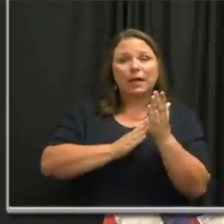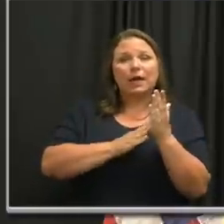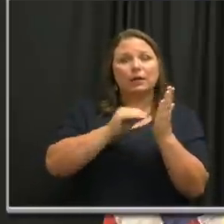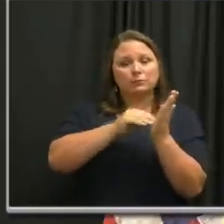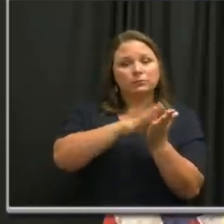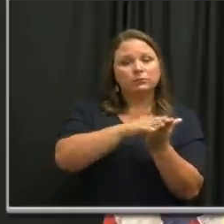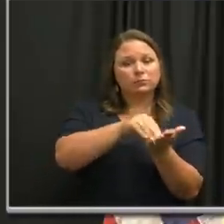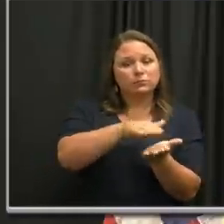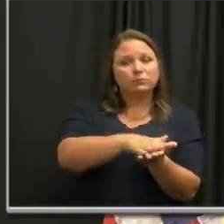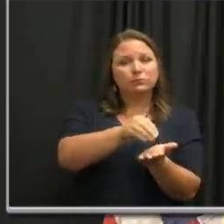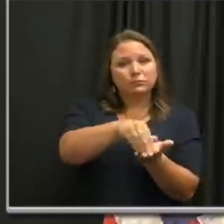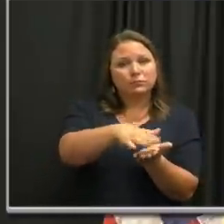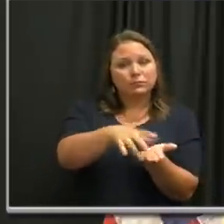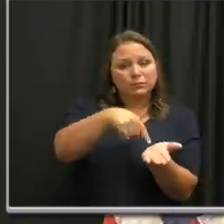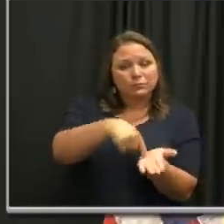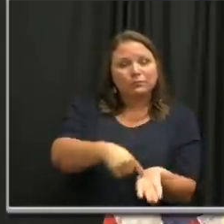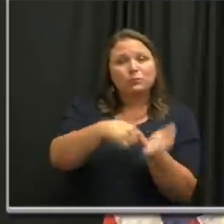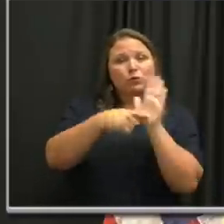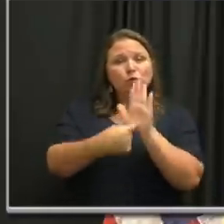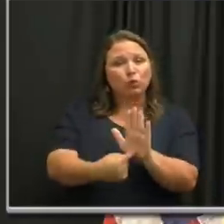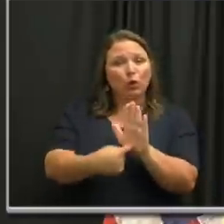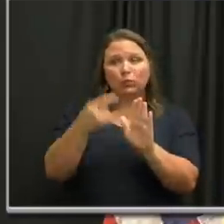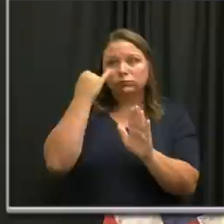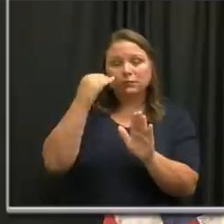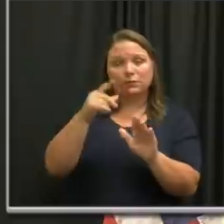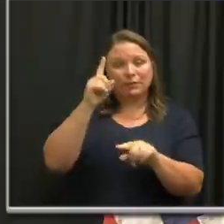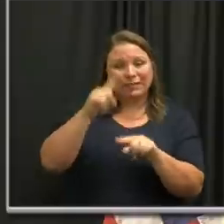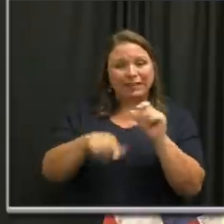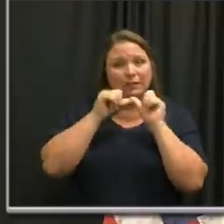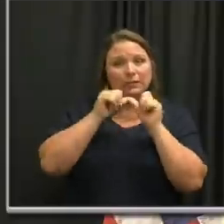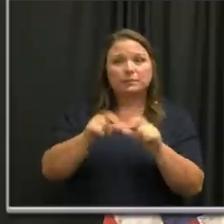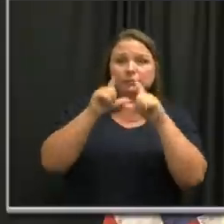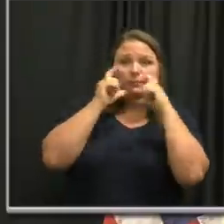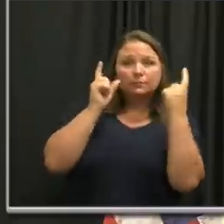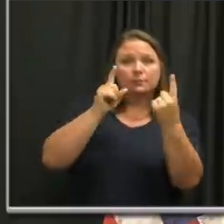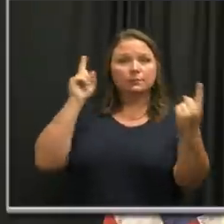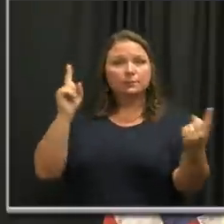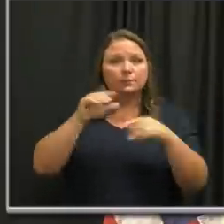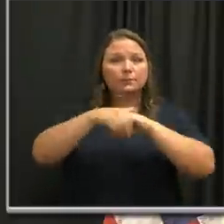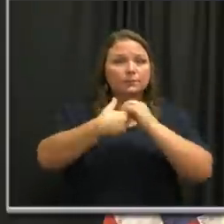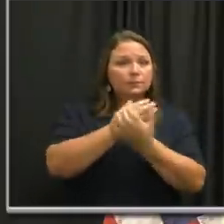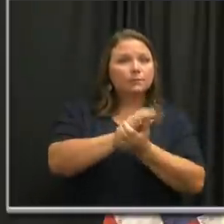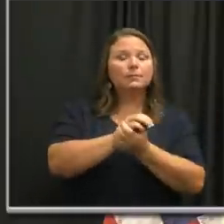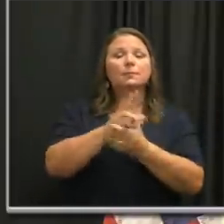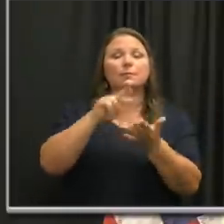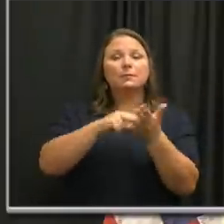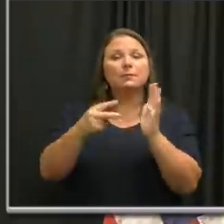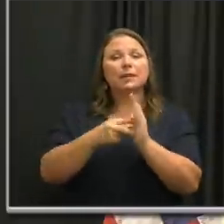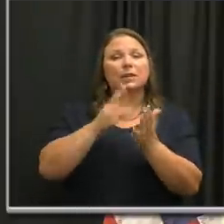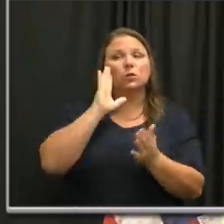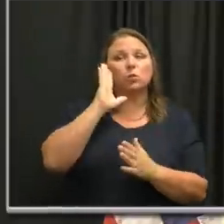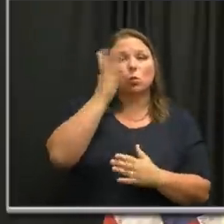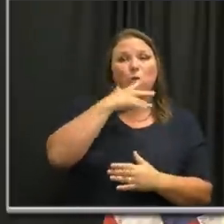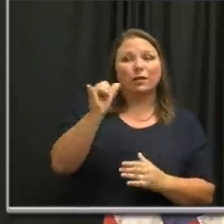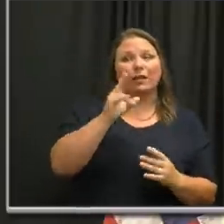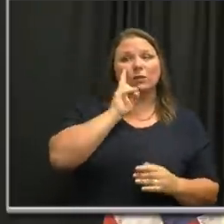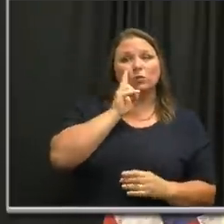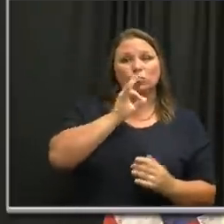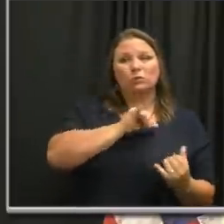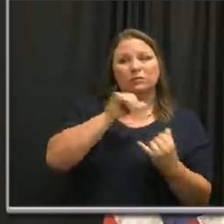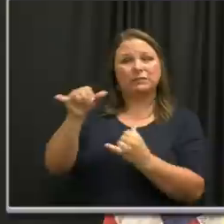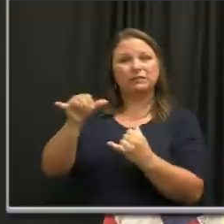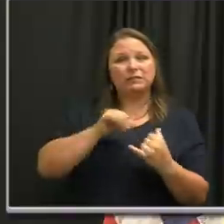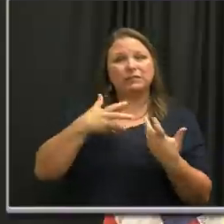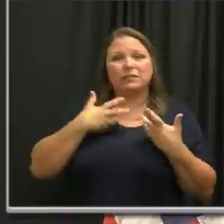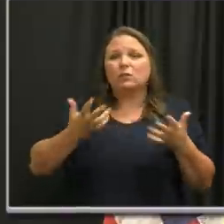algorithms show us that if we don't keep doing what we need to do, we could easily find ourselves in a Houston-like situation. And